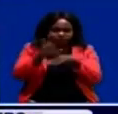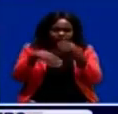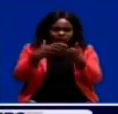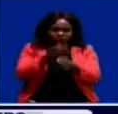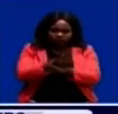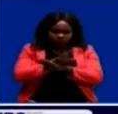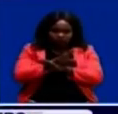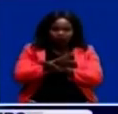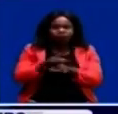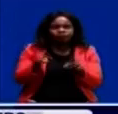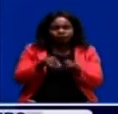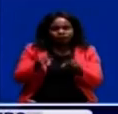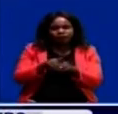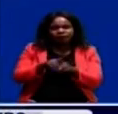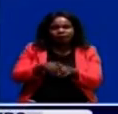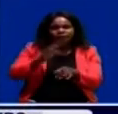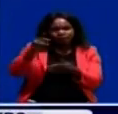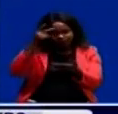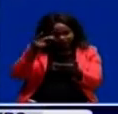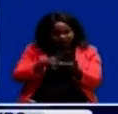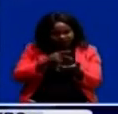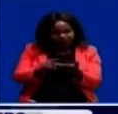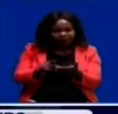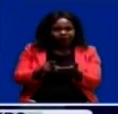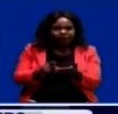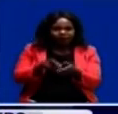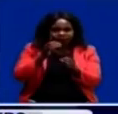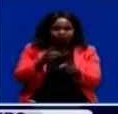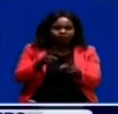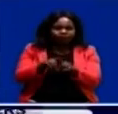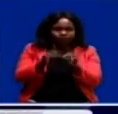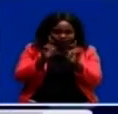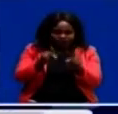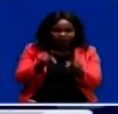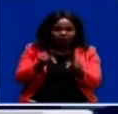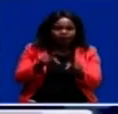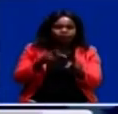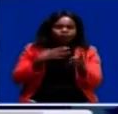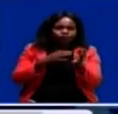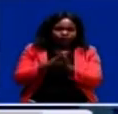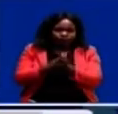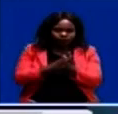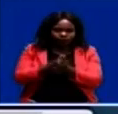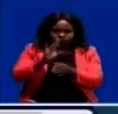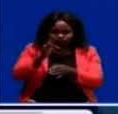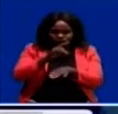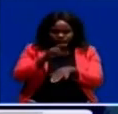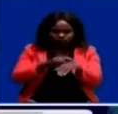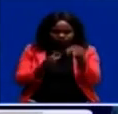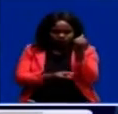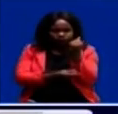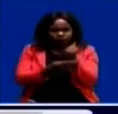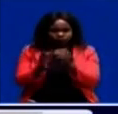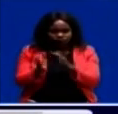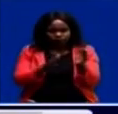and transcends partisan divisions and personal egos. He has proposed that the 7th National Development Plan becomes the